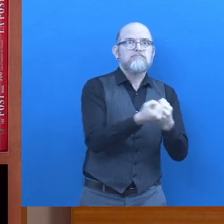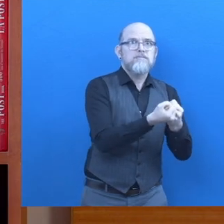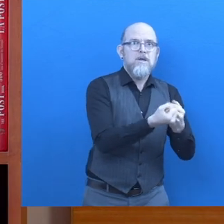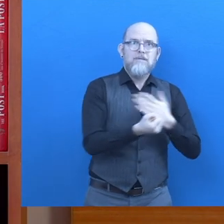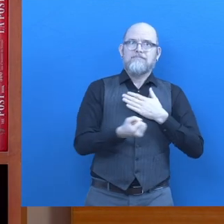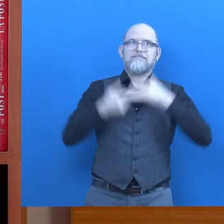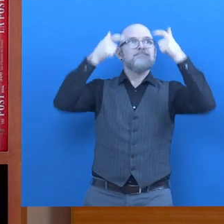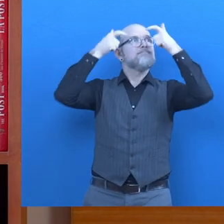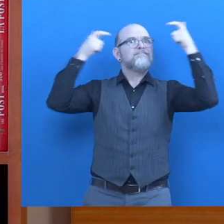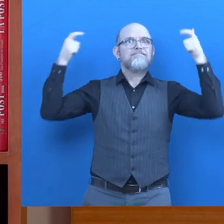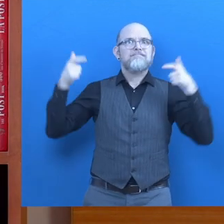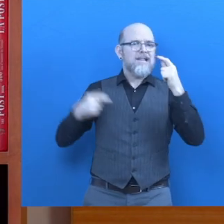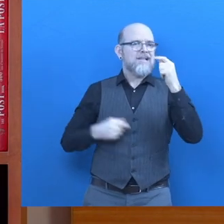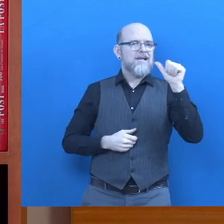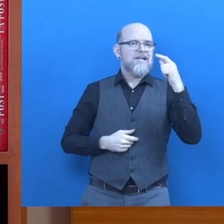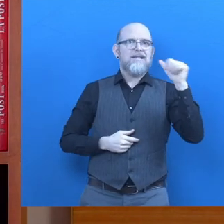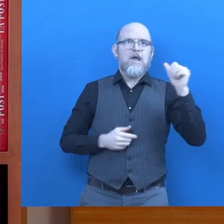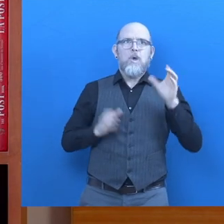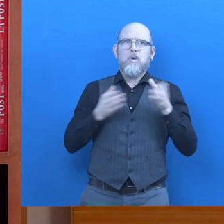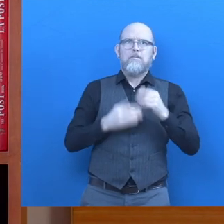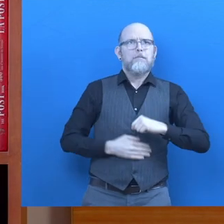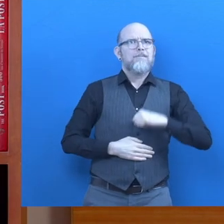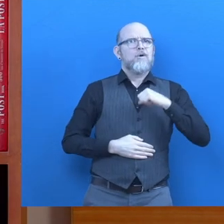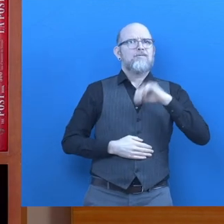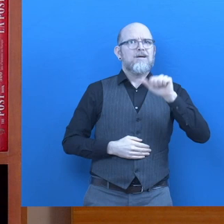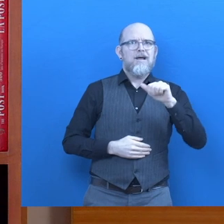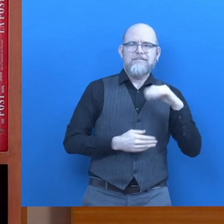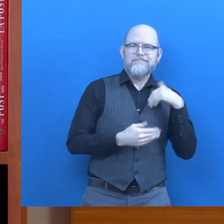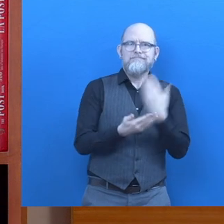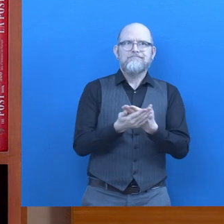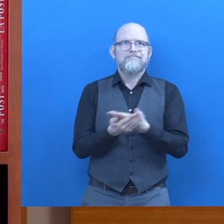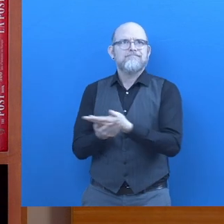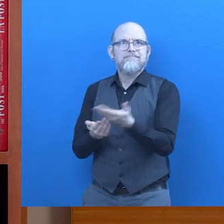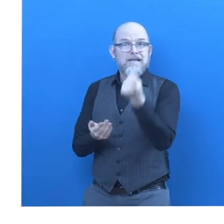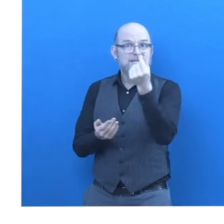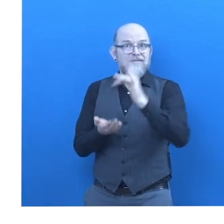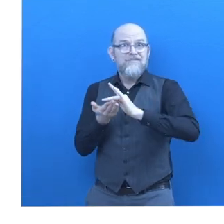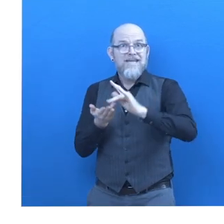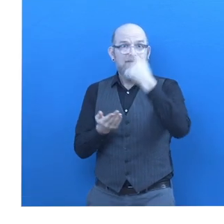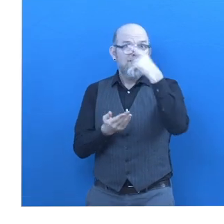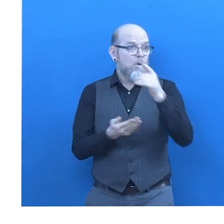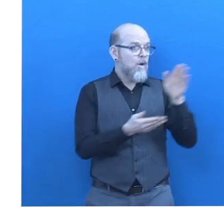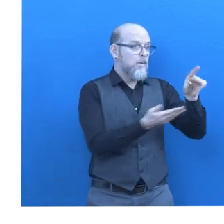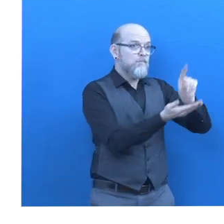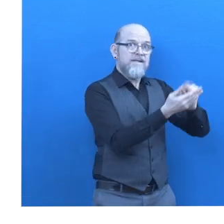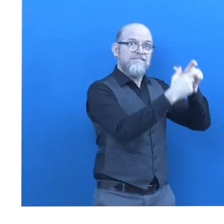proud to associate this in a completely free manner for consumers and publishers in india what is unique and innovative about